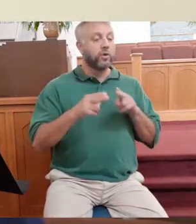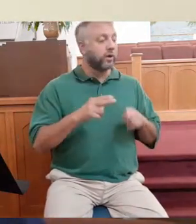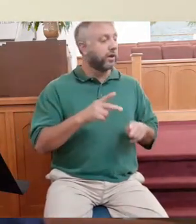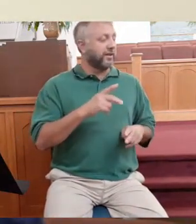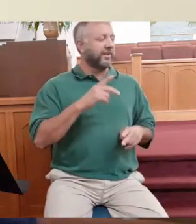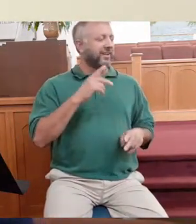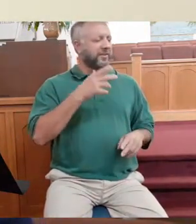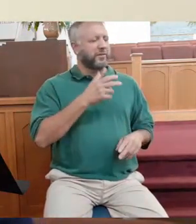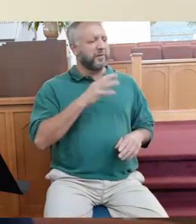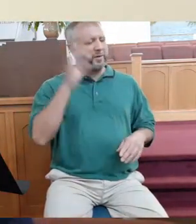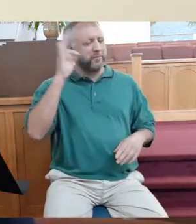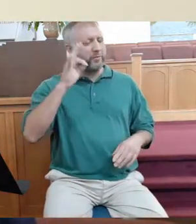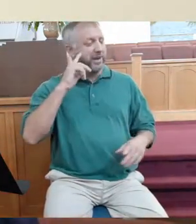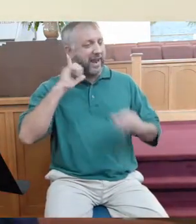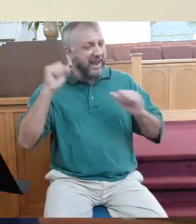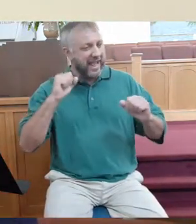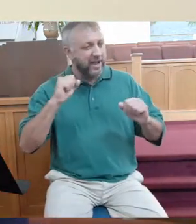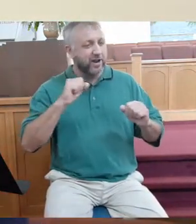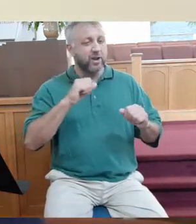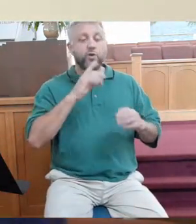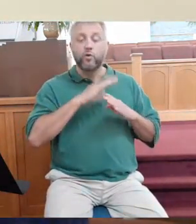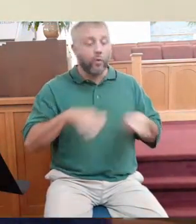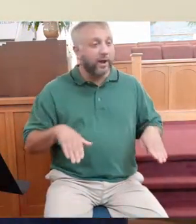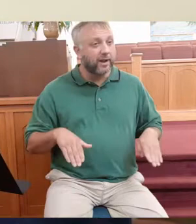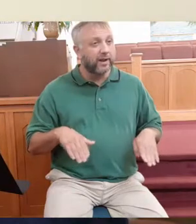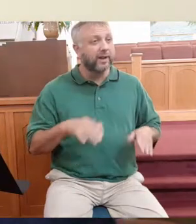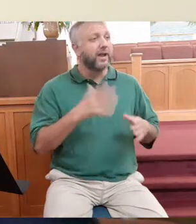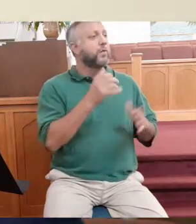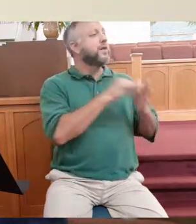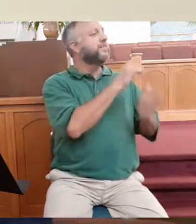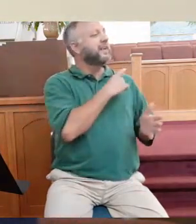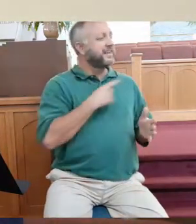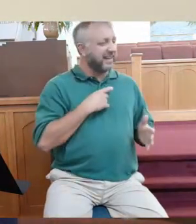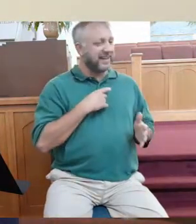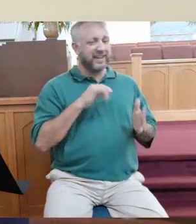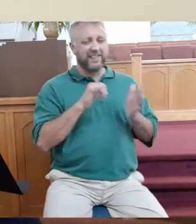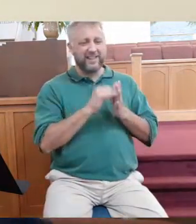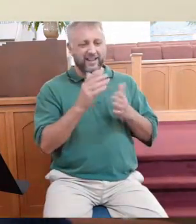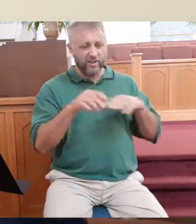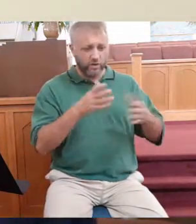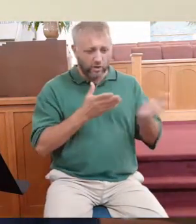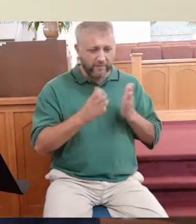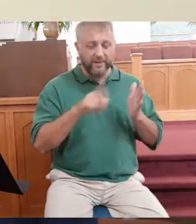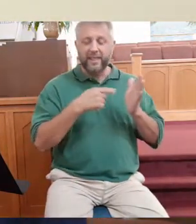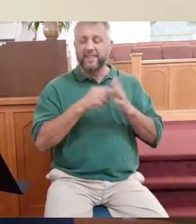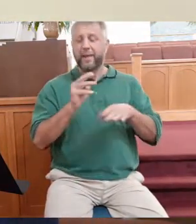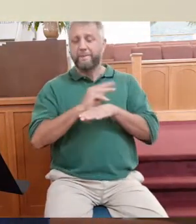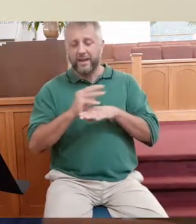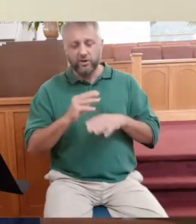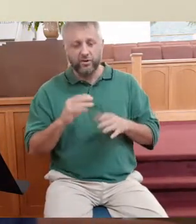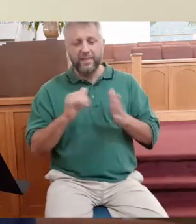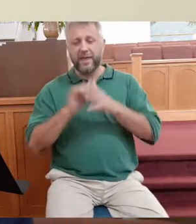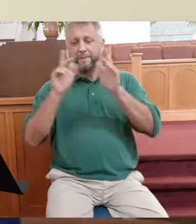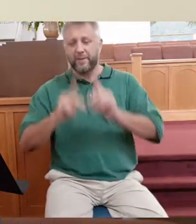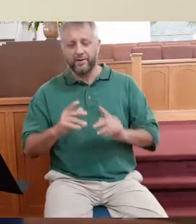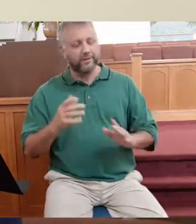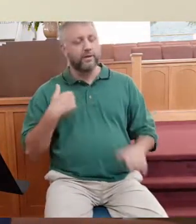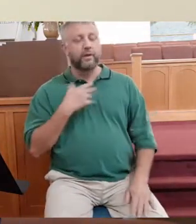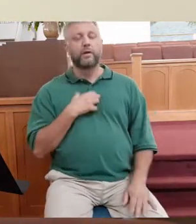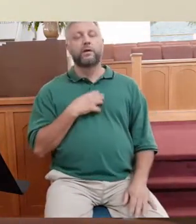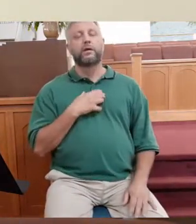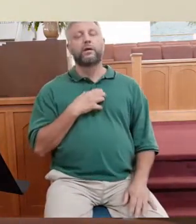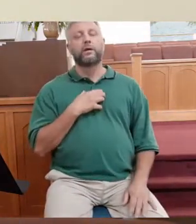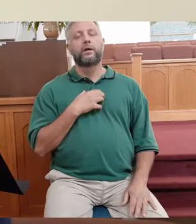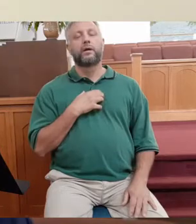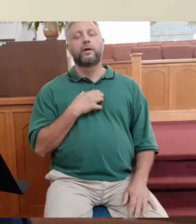He preaches too loud. Not loud enough. I wish we had this deacon, that deacon, this service, this ministry that we complain about everything. As a